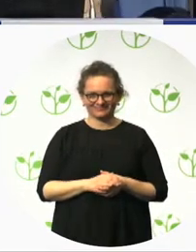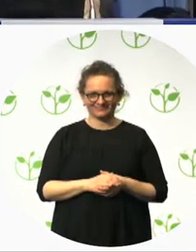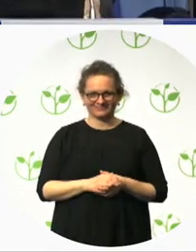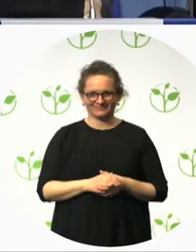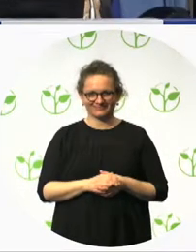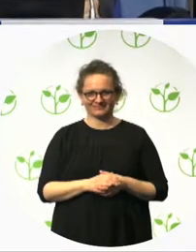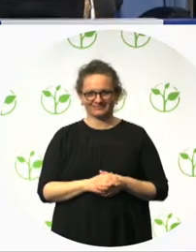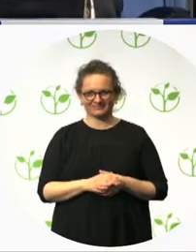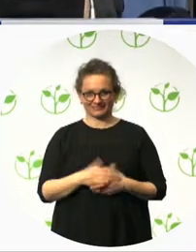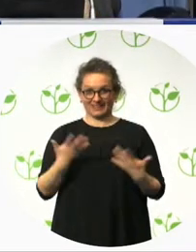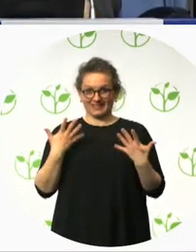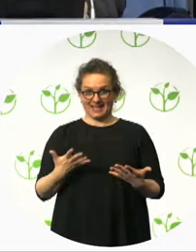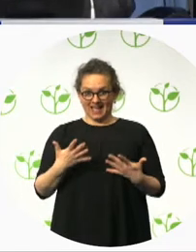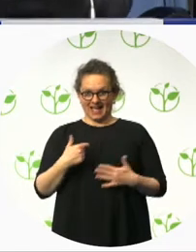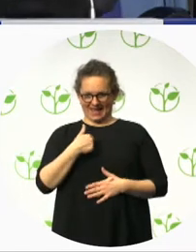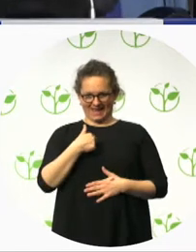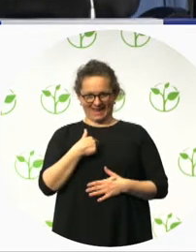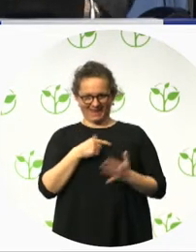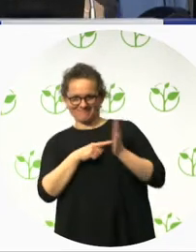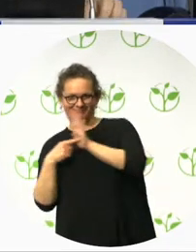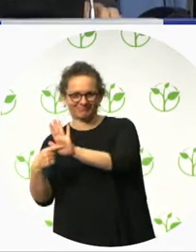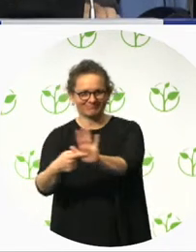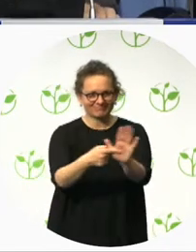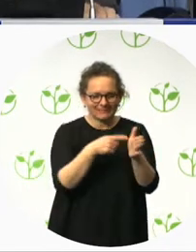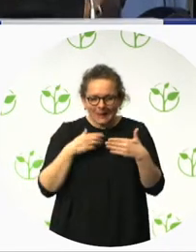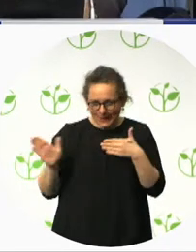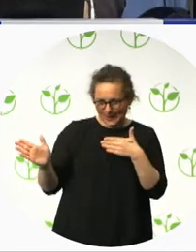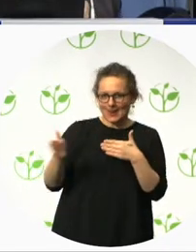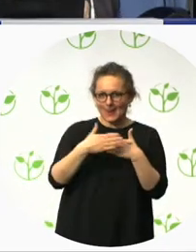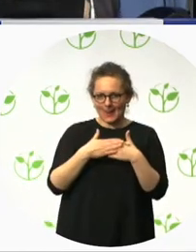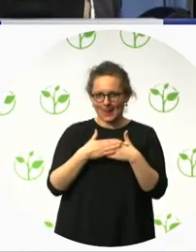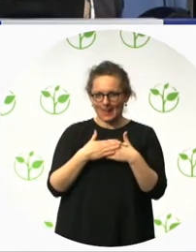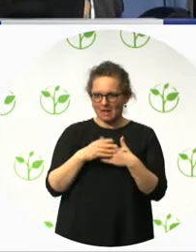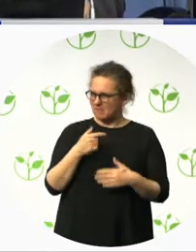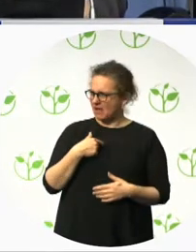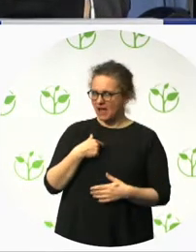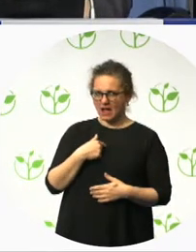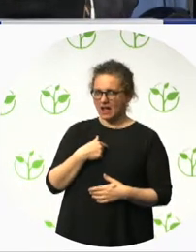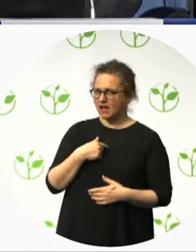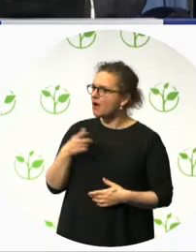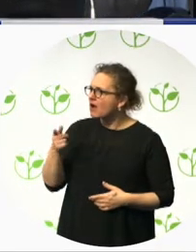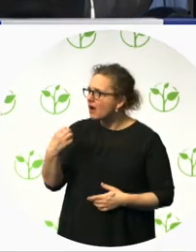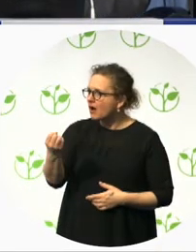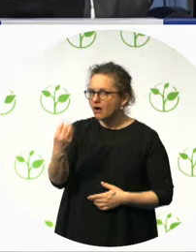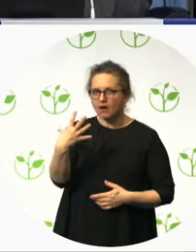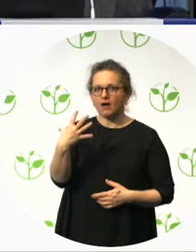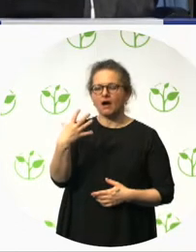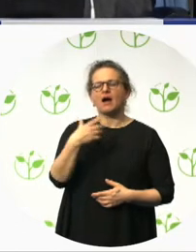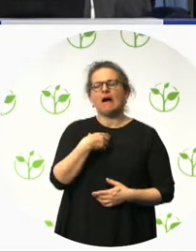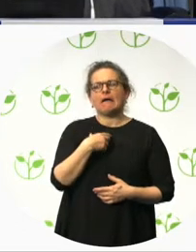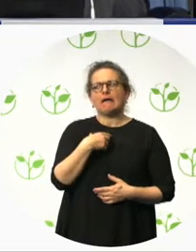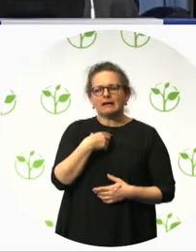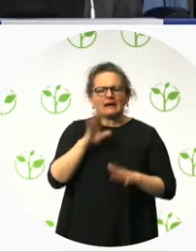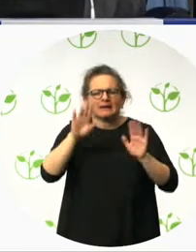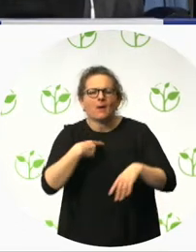I have the red light, but I would like to ask for two more minutes to tell the story of Marta. Marta is a girl with Down